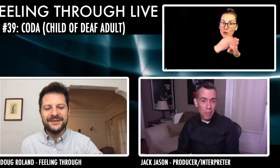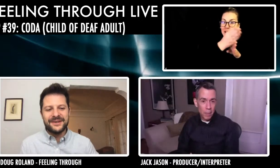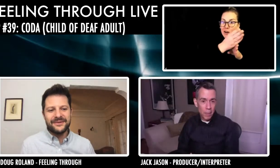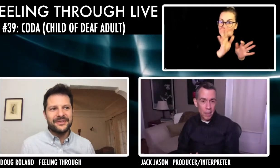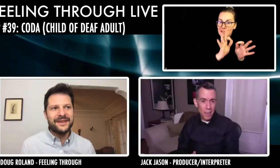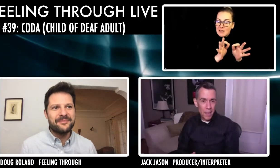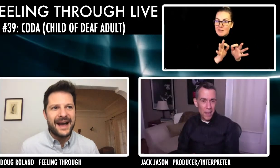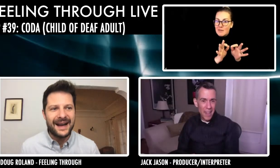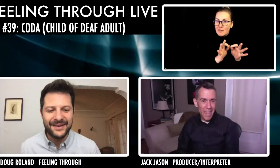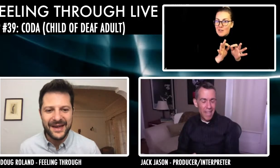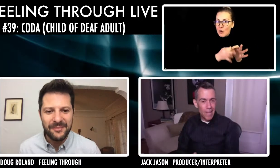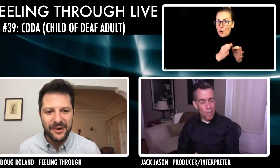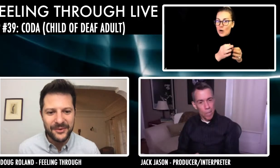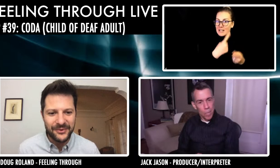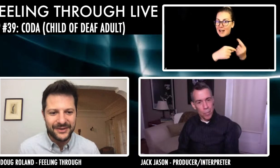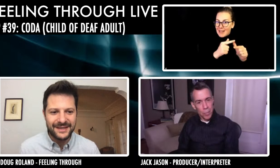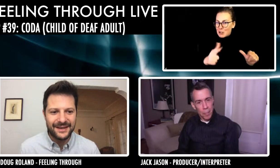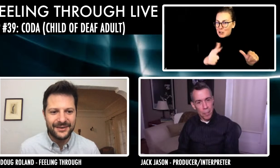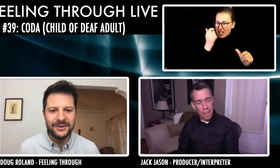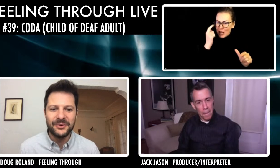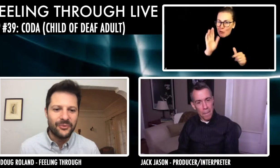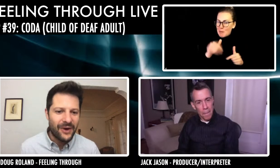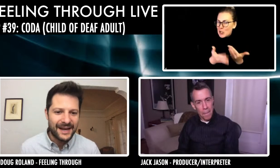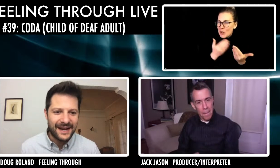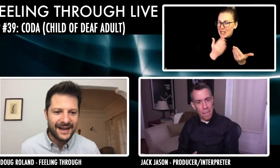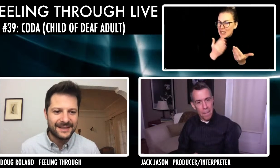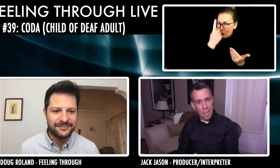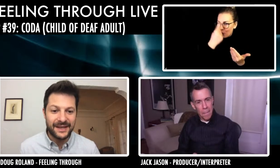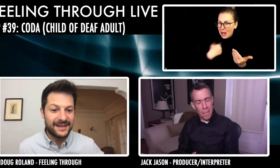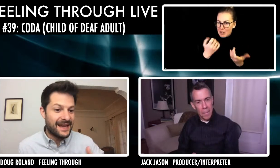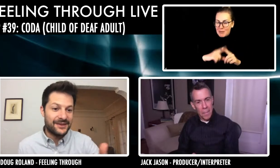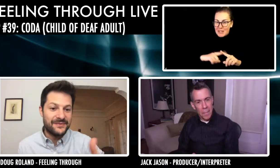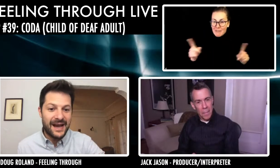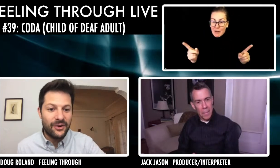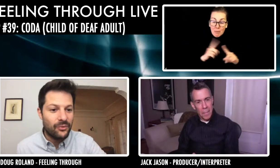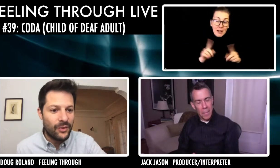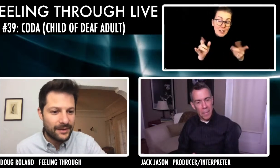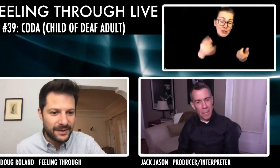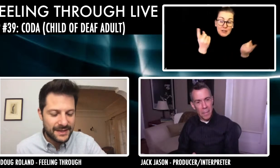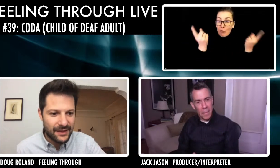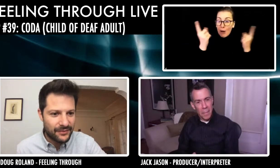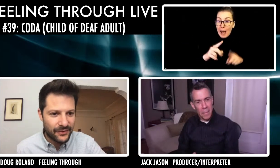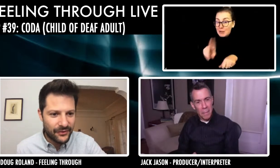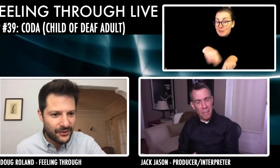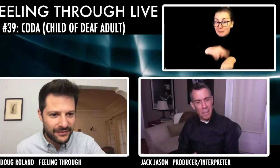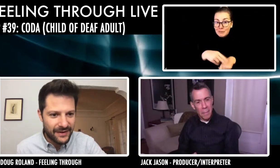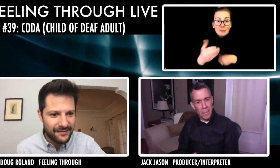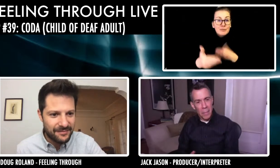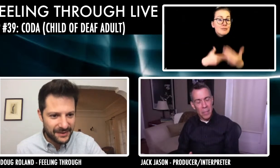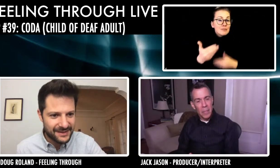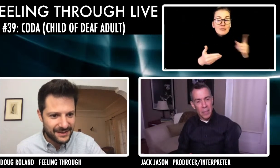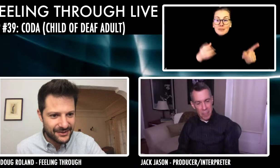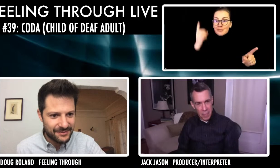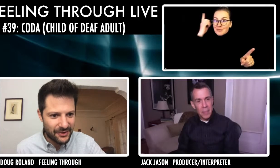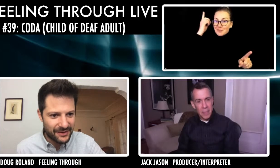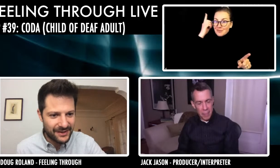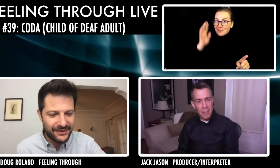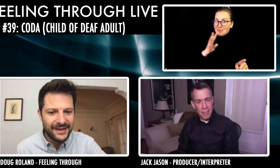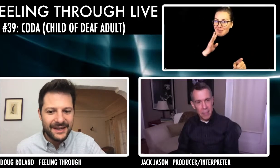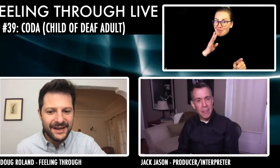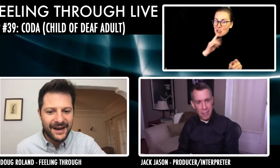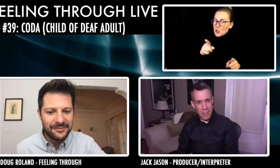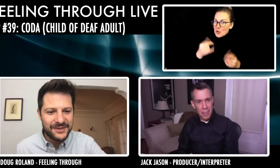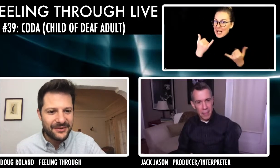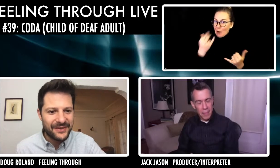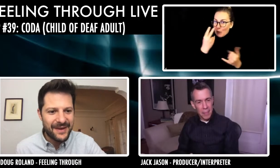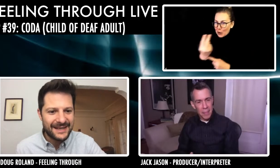Do you, do you ever think back on that moment where you said, why not being that you've now what had been together for 35 plus years, Marley and